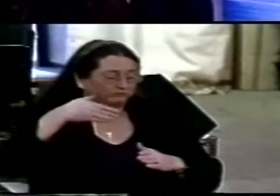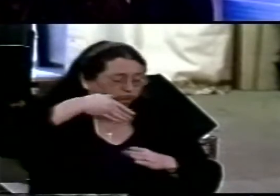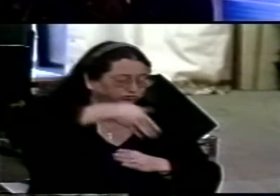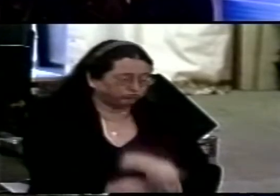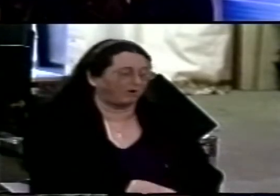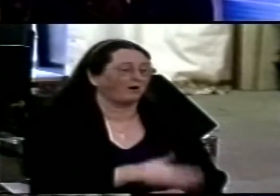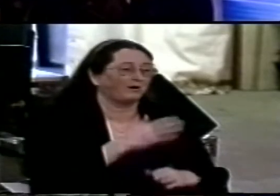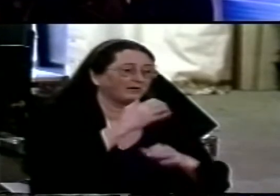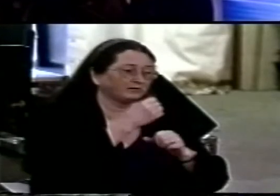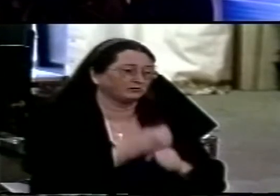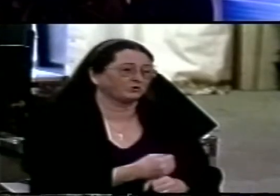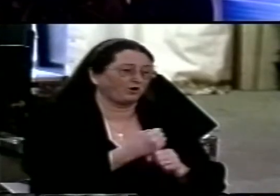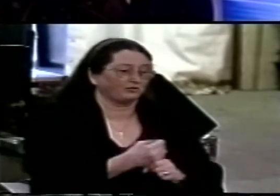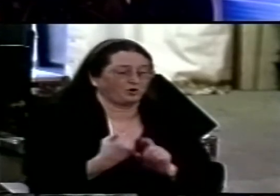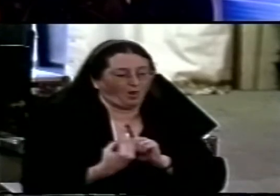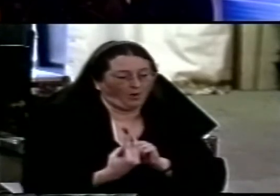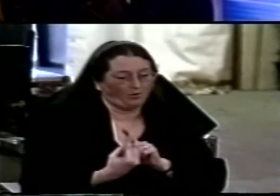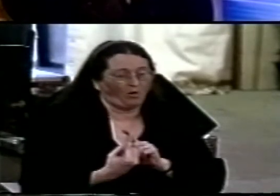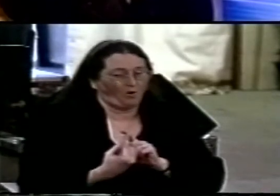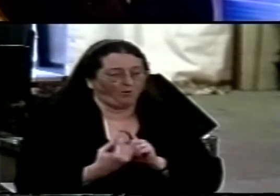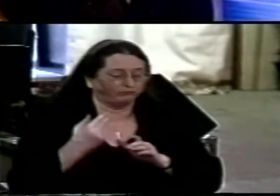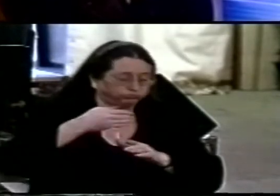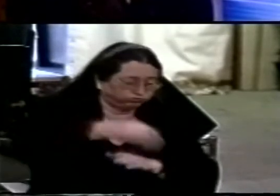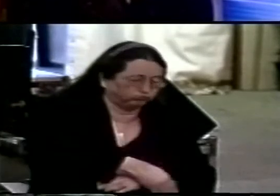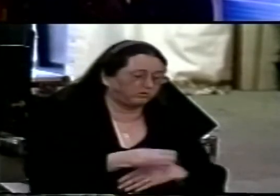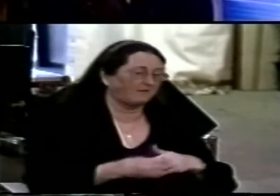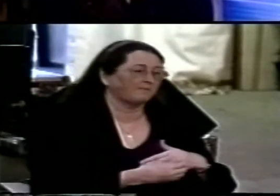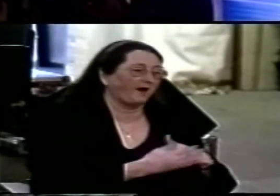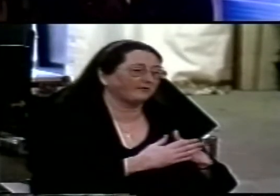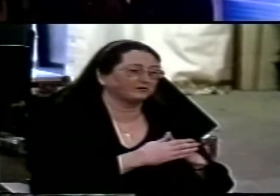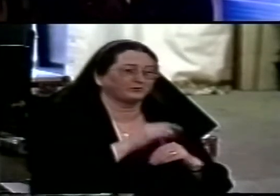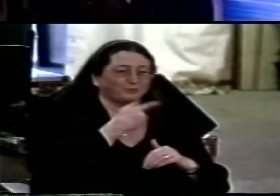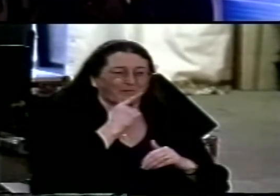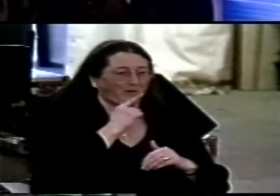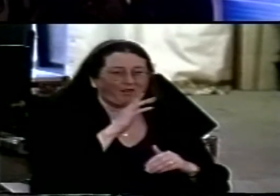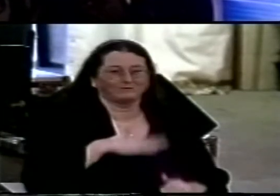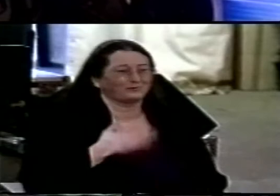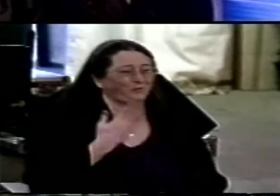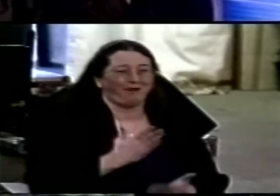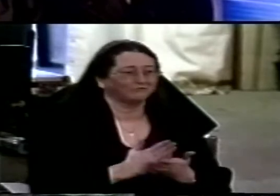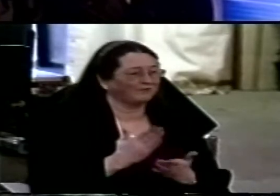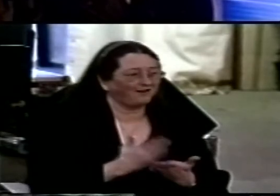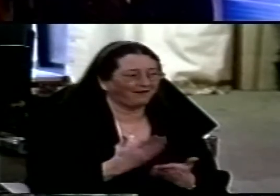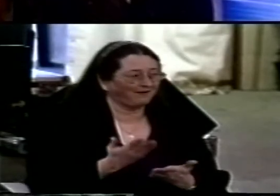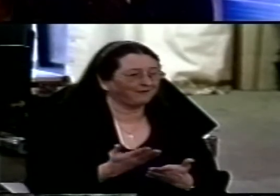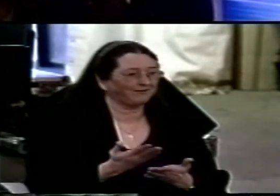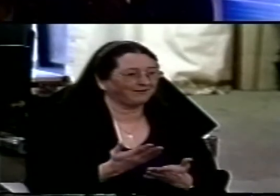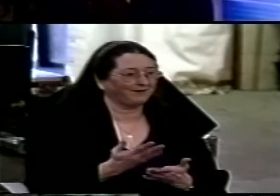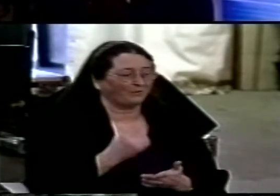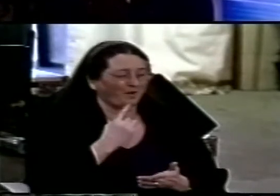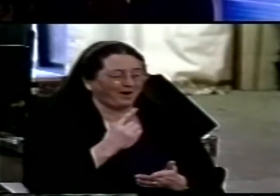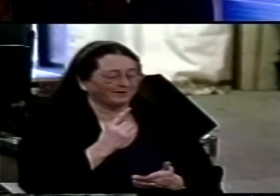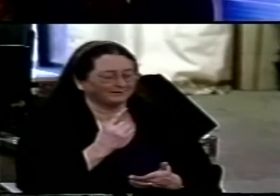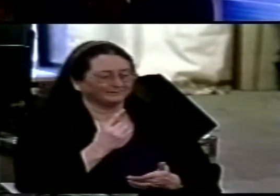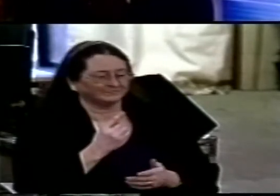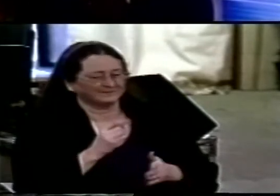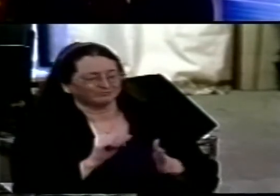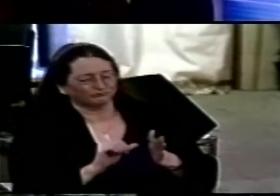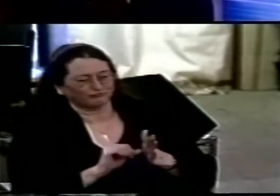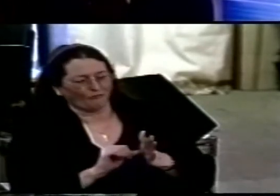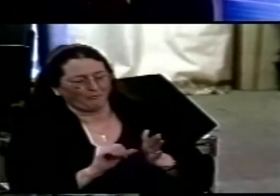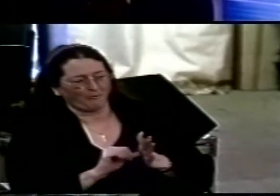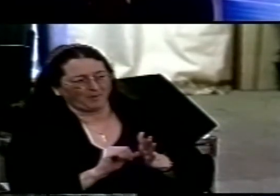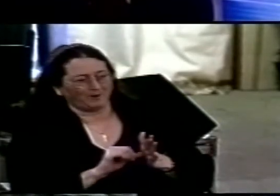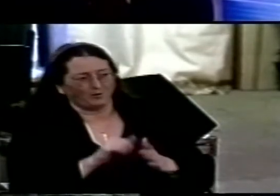in the local church in our marriage the people we just cannot see eye to eye with where there is such an intransigence that we